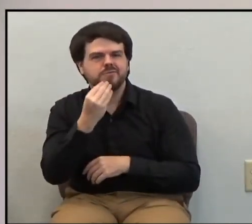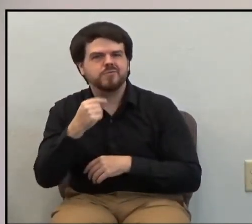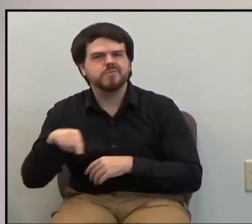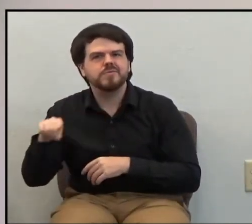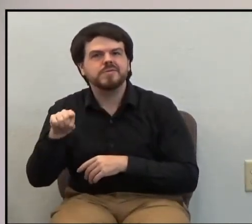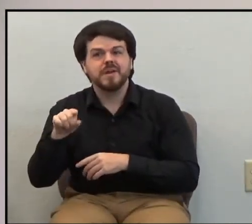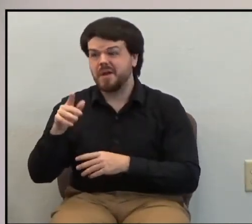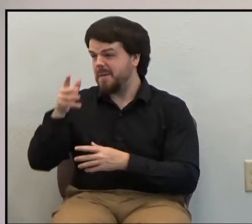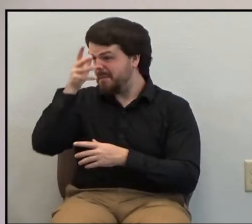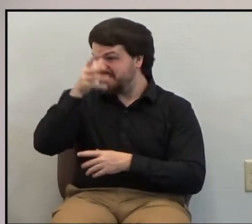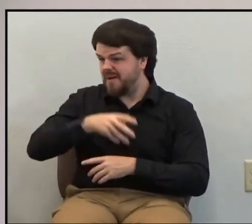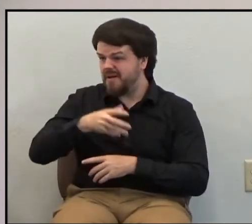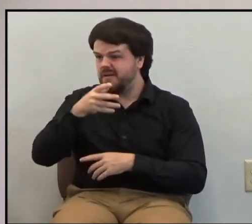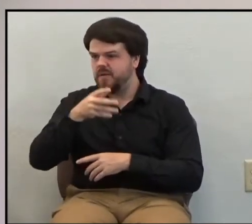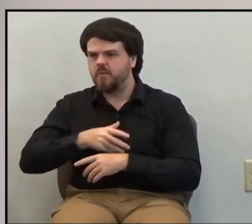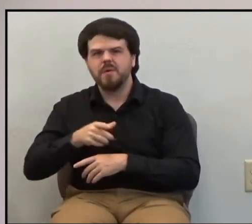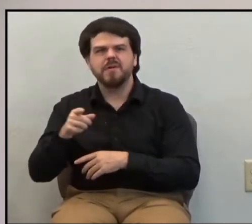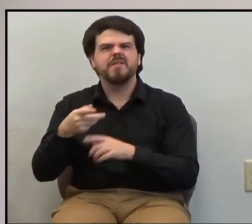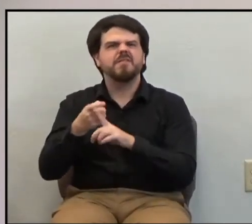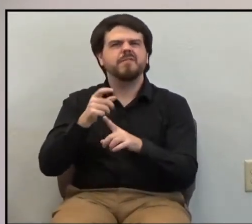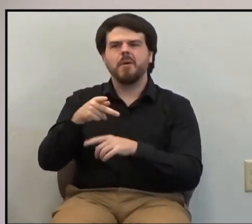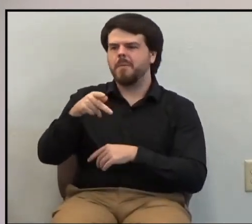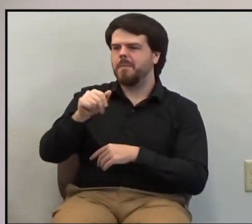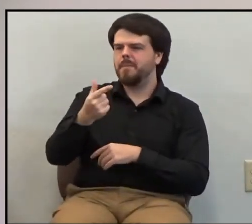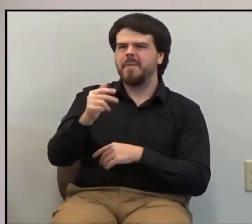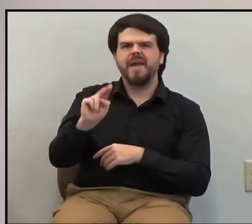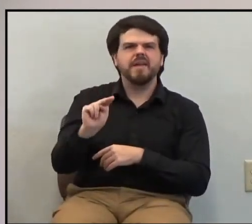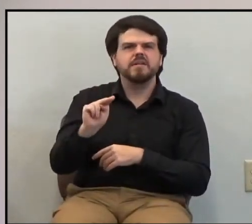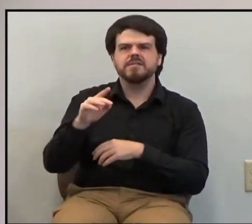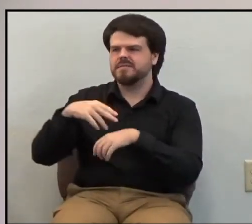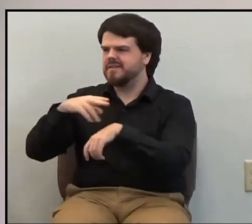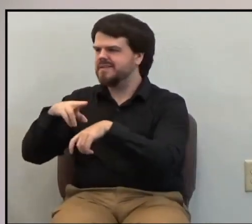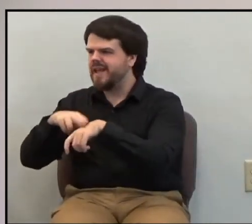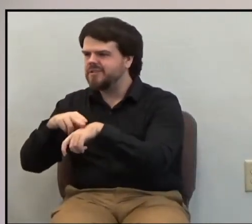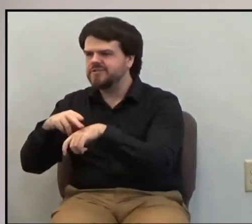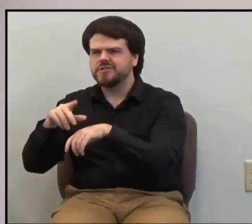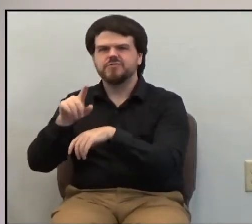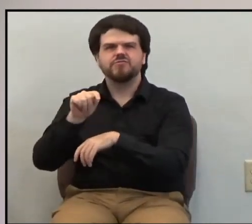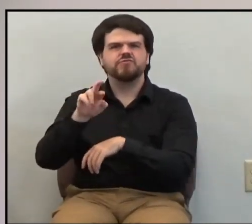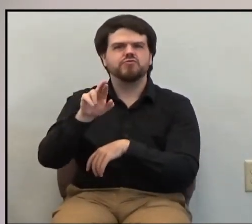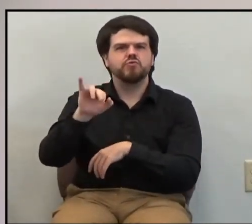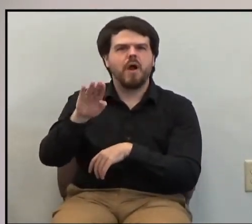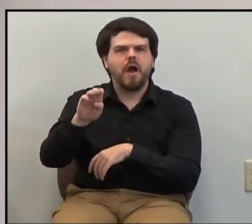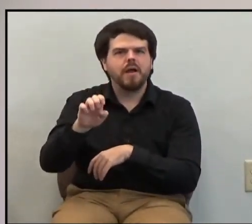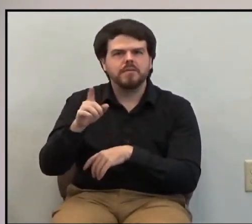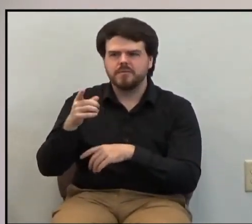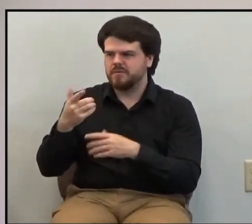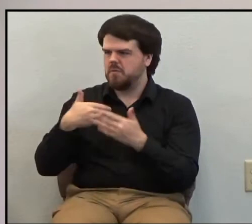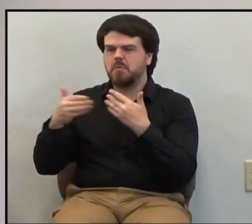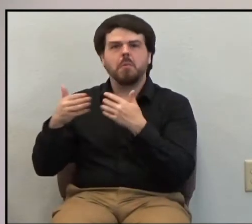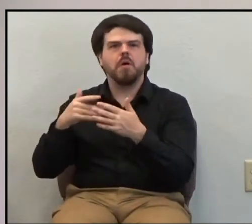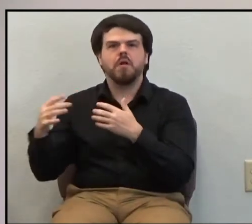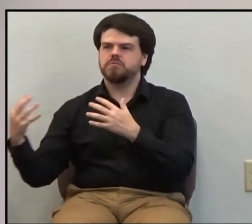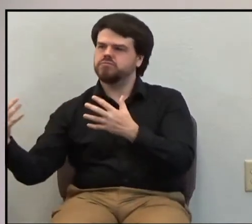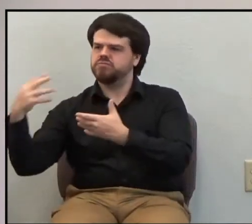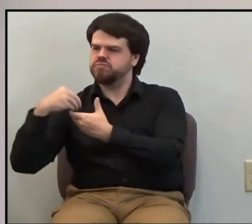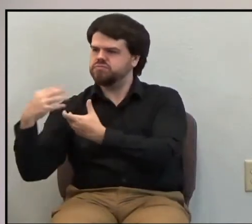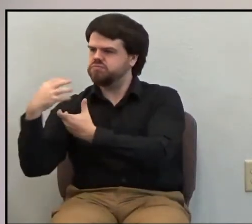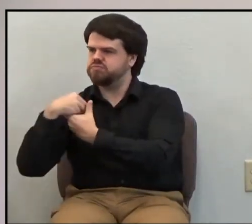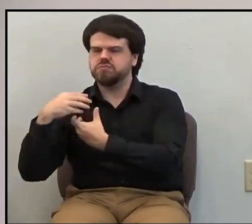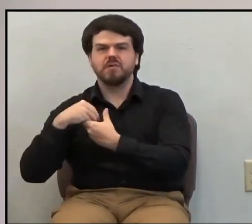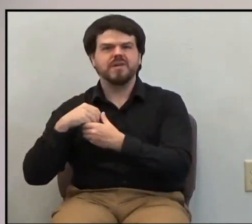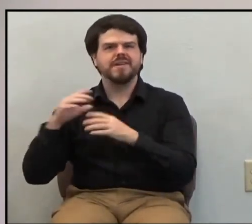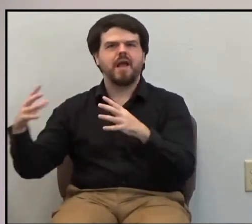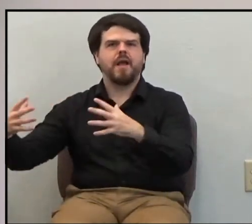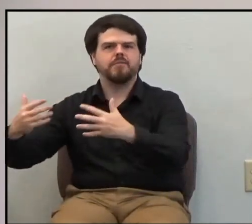most pagan, ignorant, and filthy tribe or nation. He brings in, he welcomes into his family, he